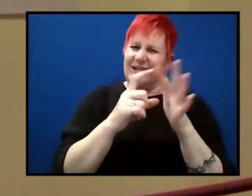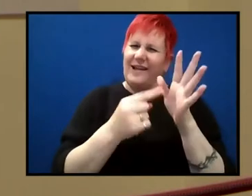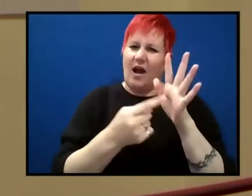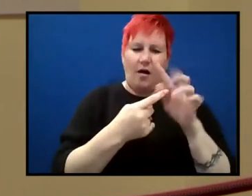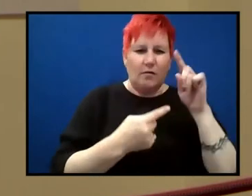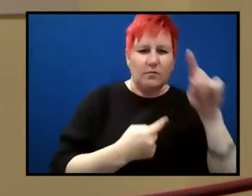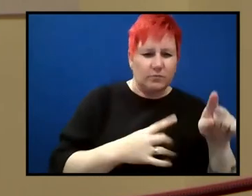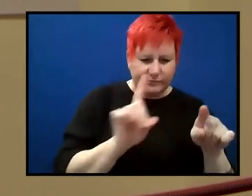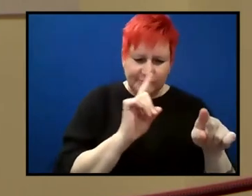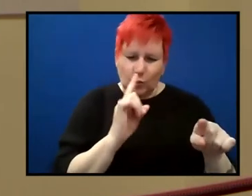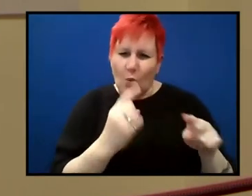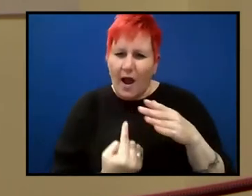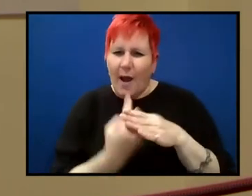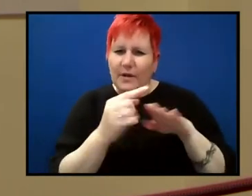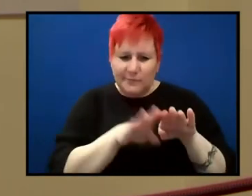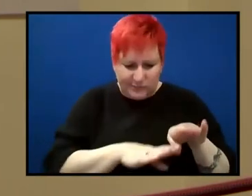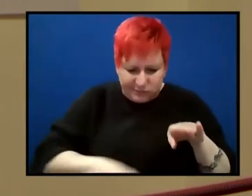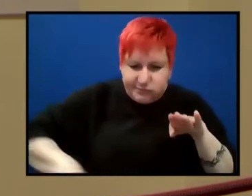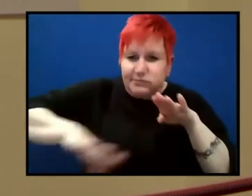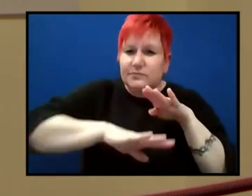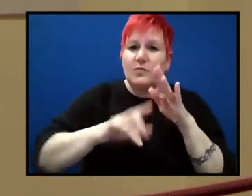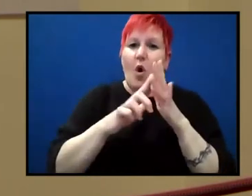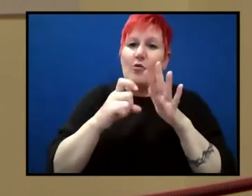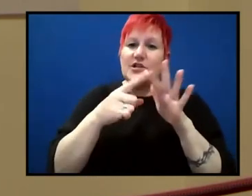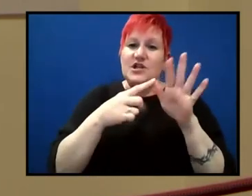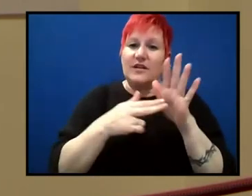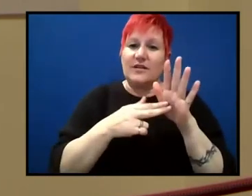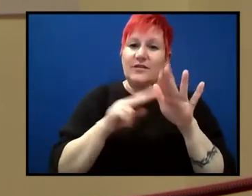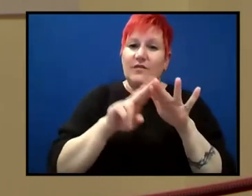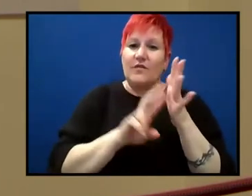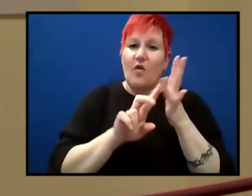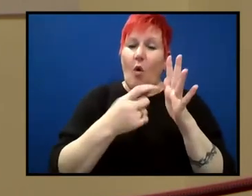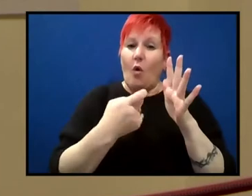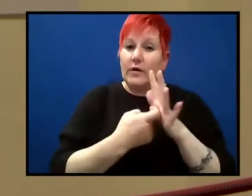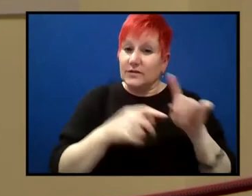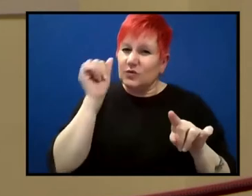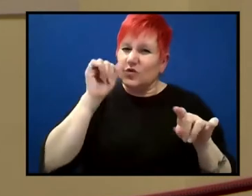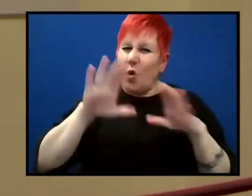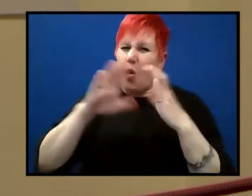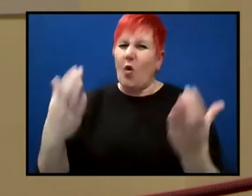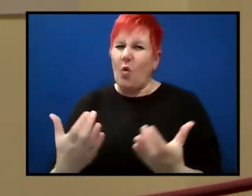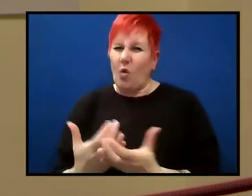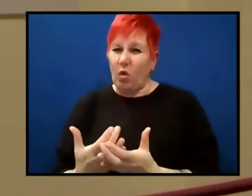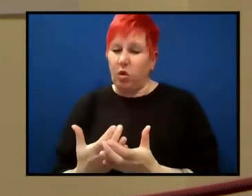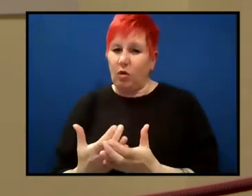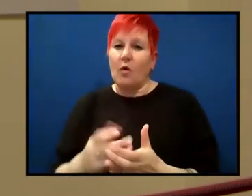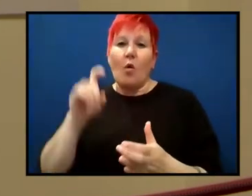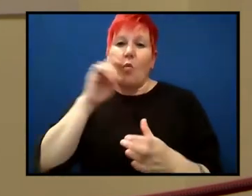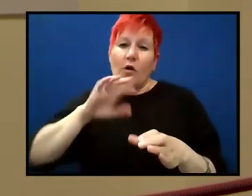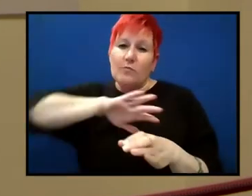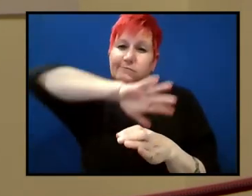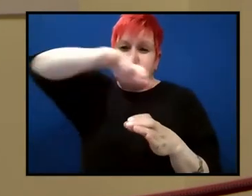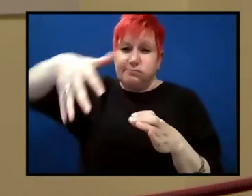floors. What, what the, you know, 70% of our planet is covered by water. And we had no idea